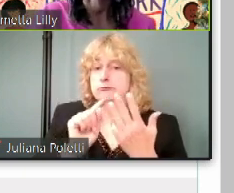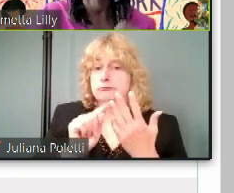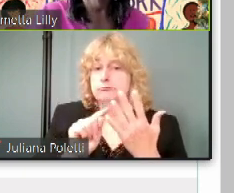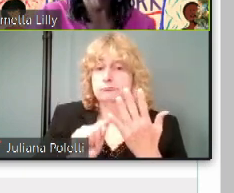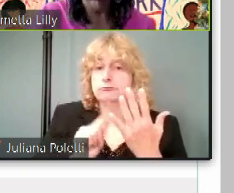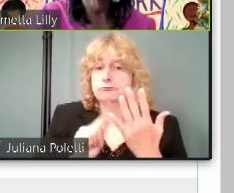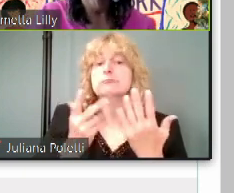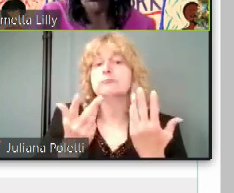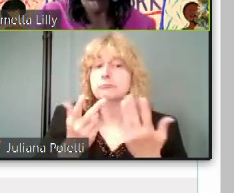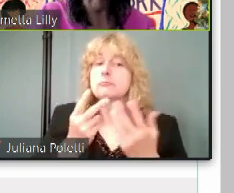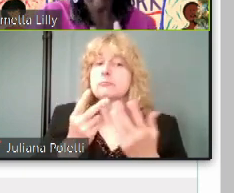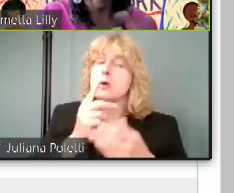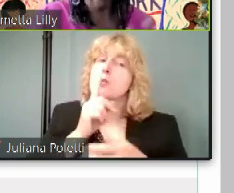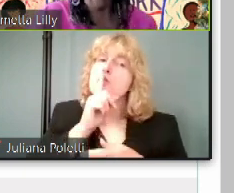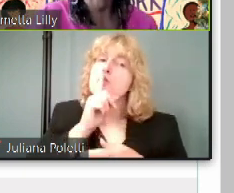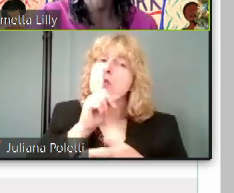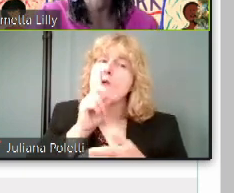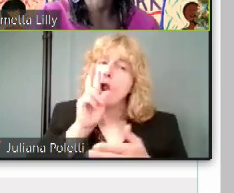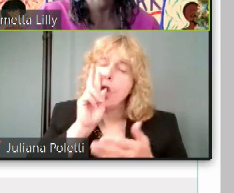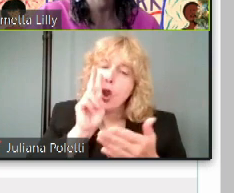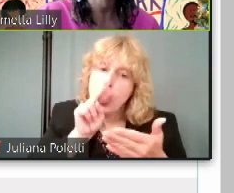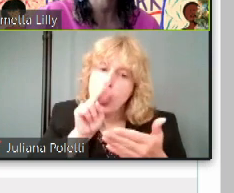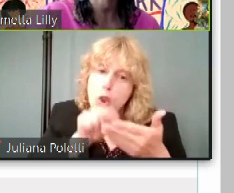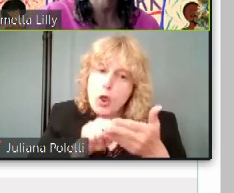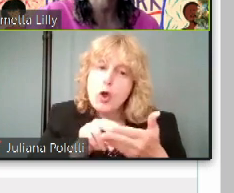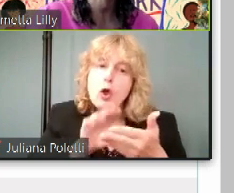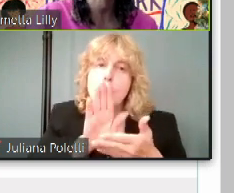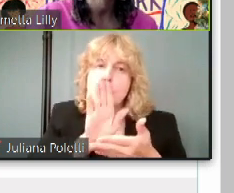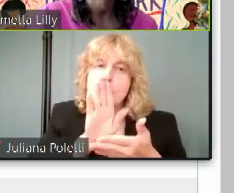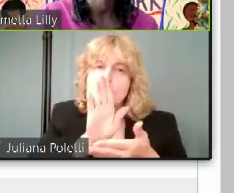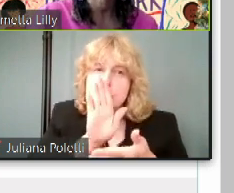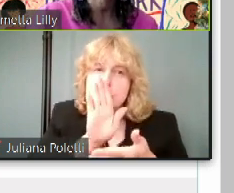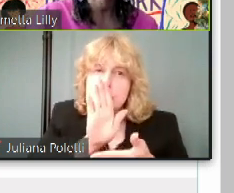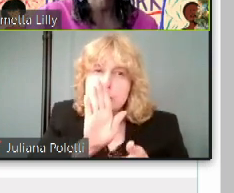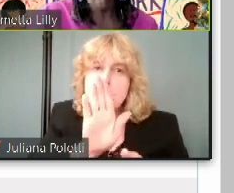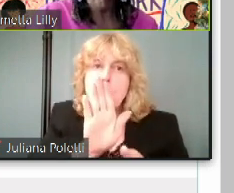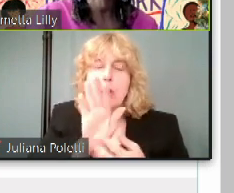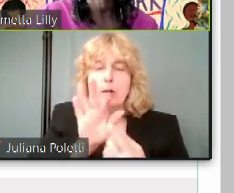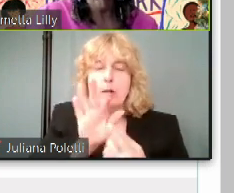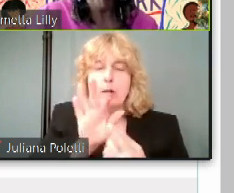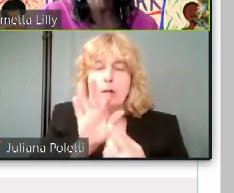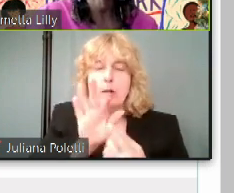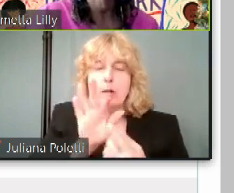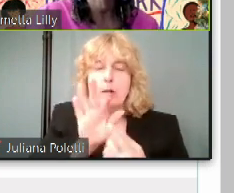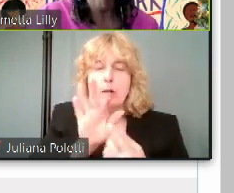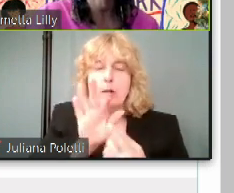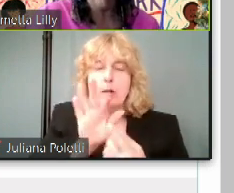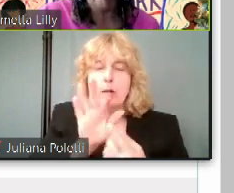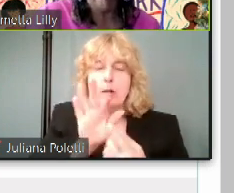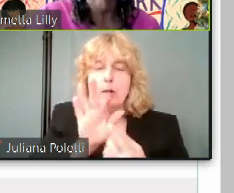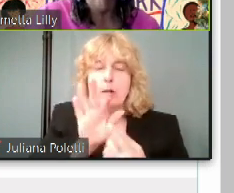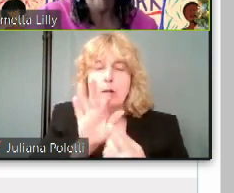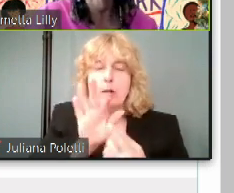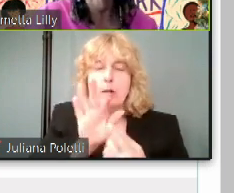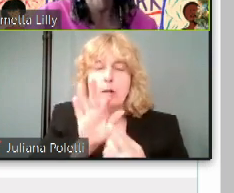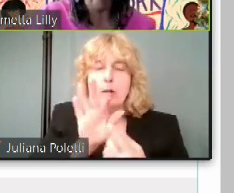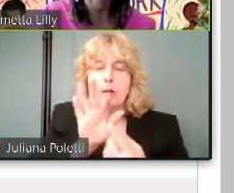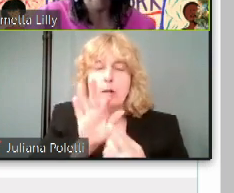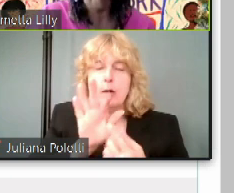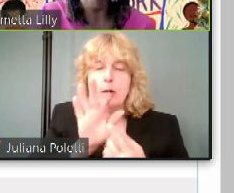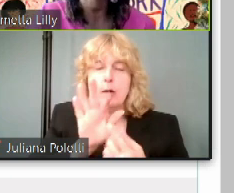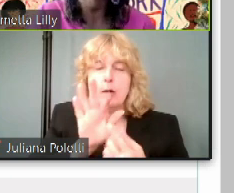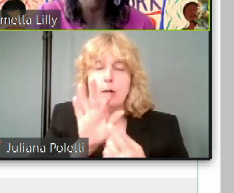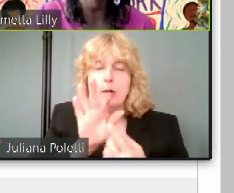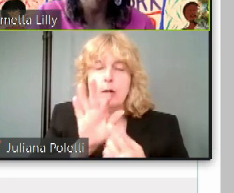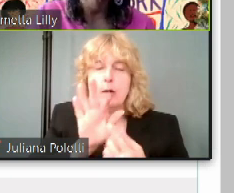In addition to that, we all are going to have the opportunity to give our thoughts about Proposal P. Some of you heard